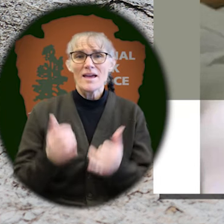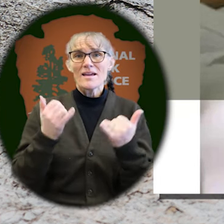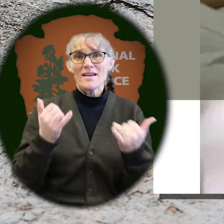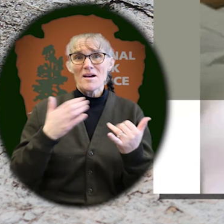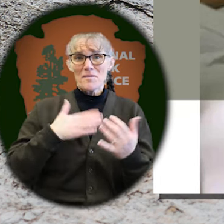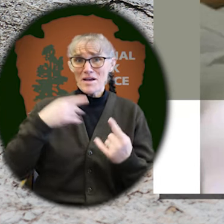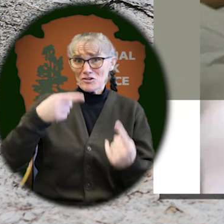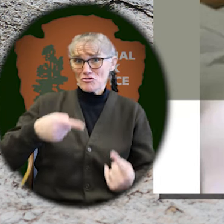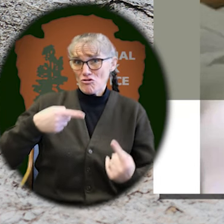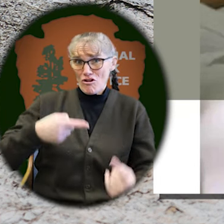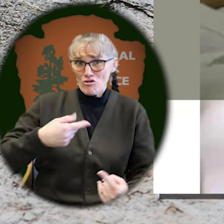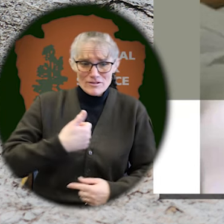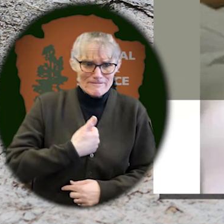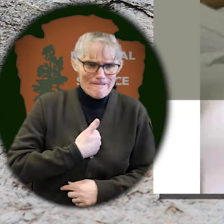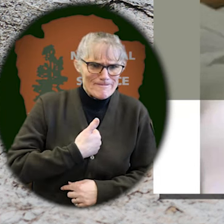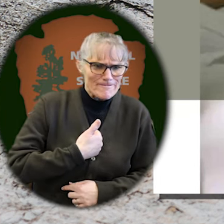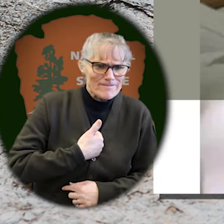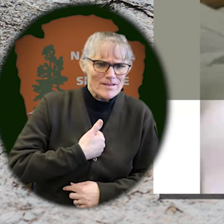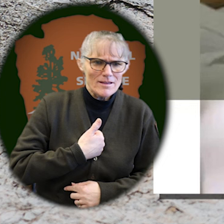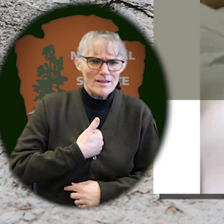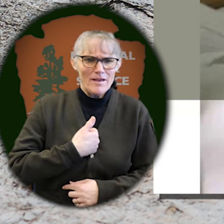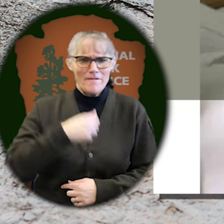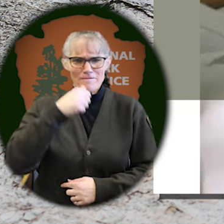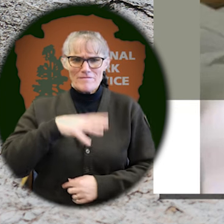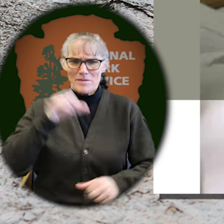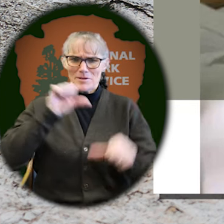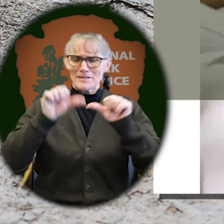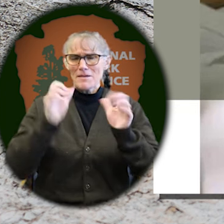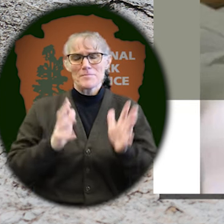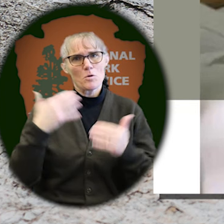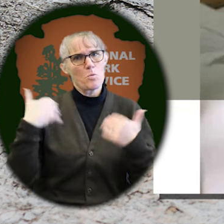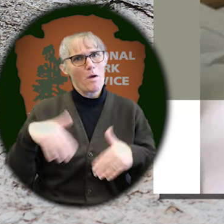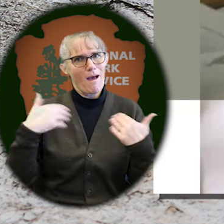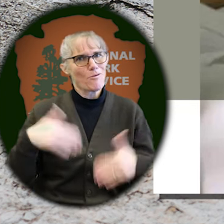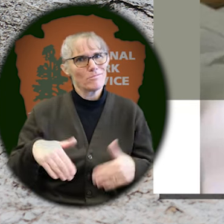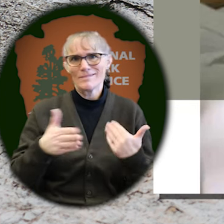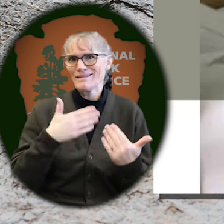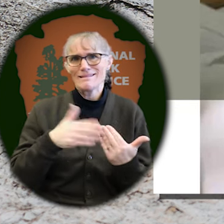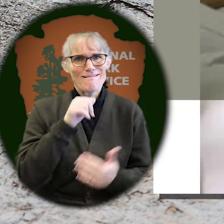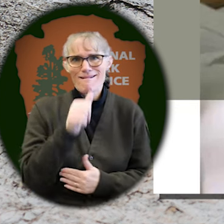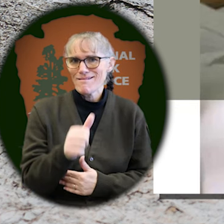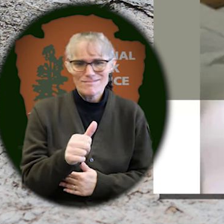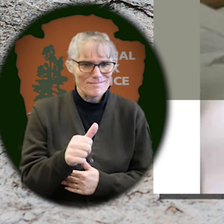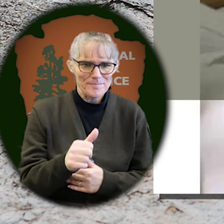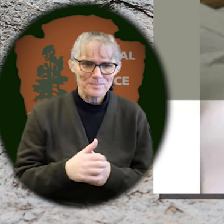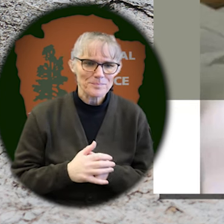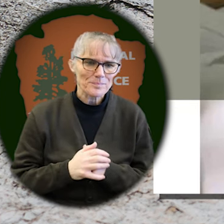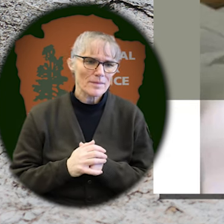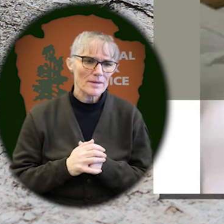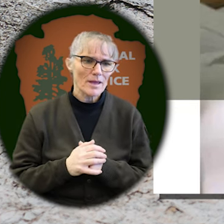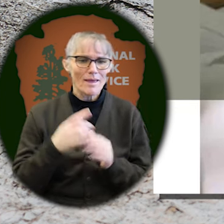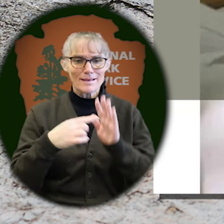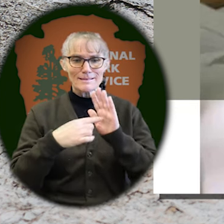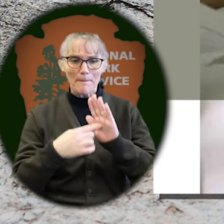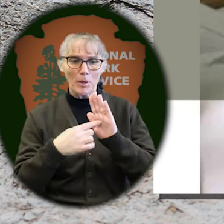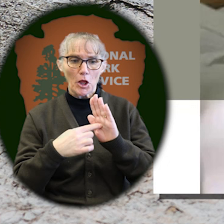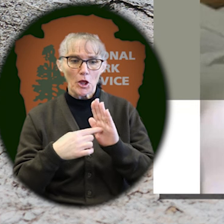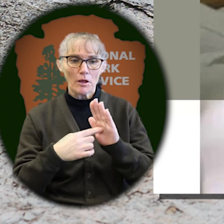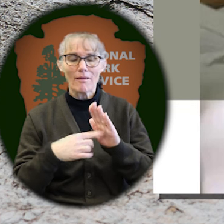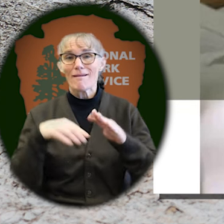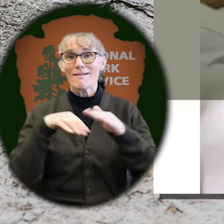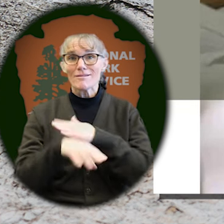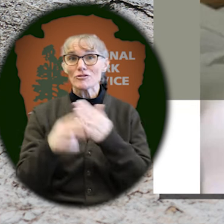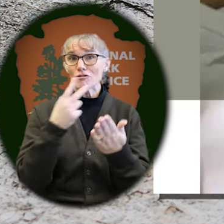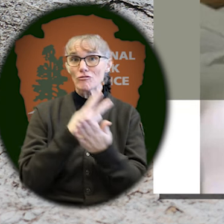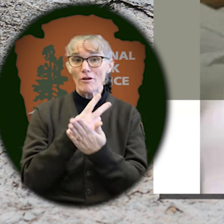Now, my struggles as a female scientist have not always been easy. For example, going